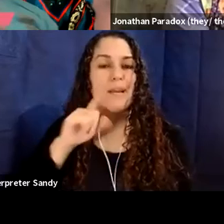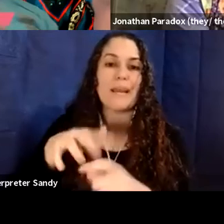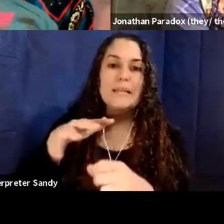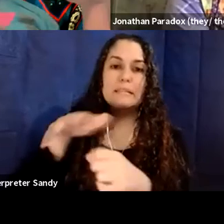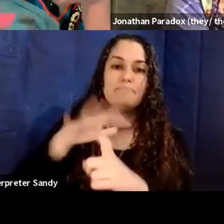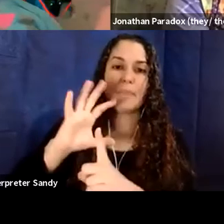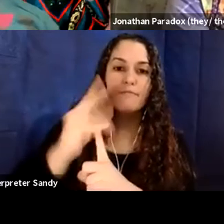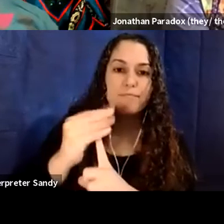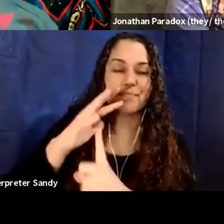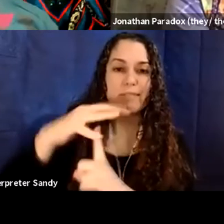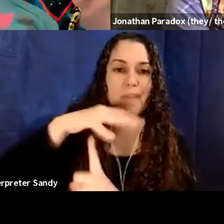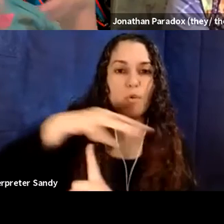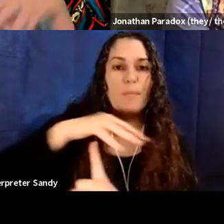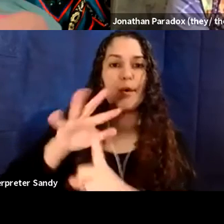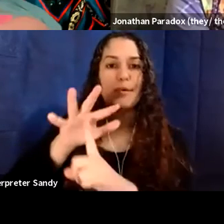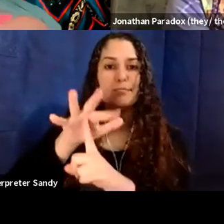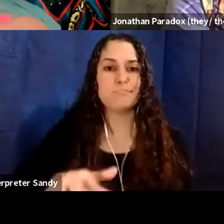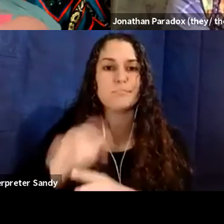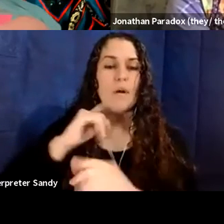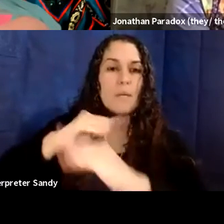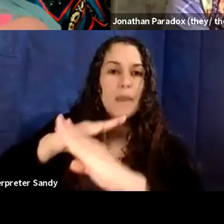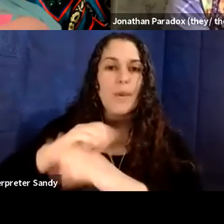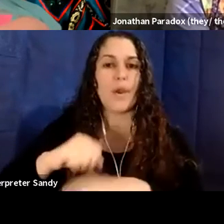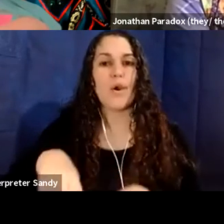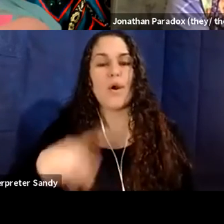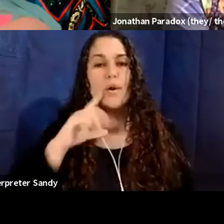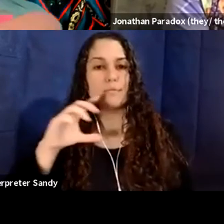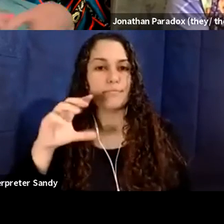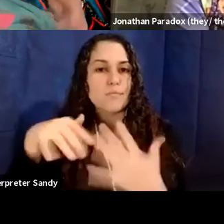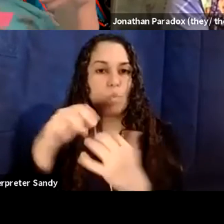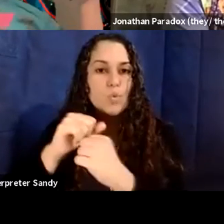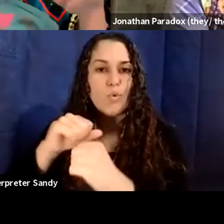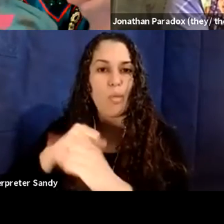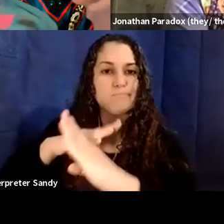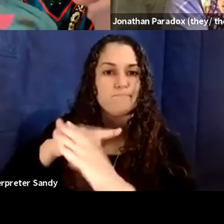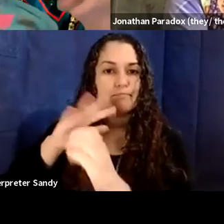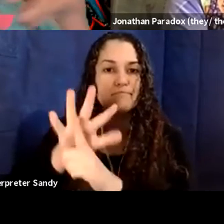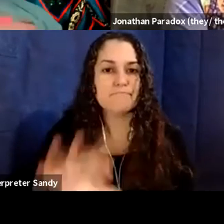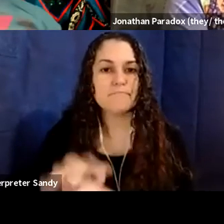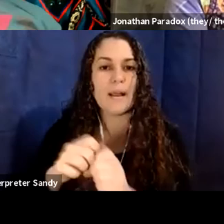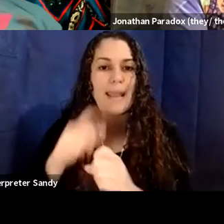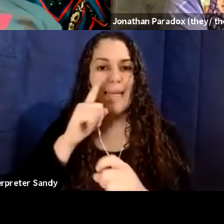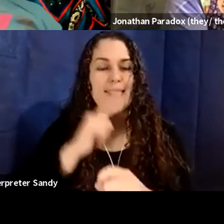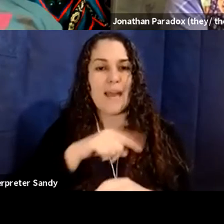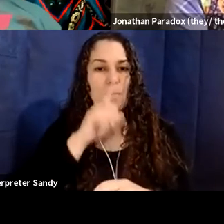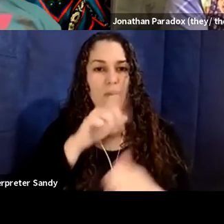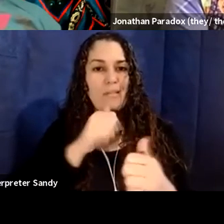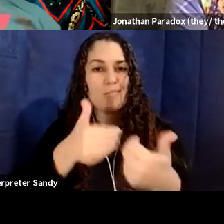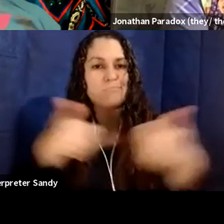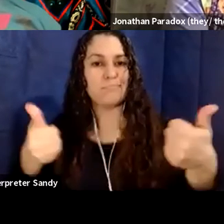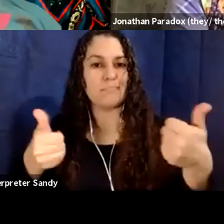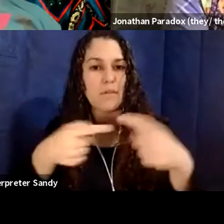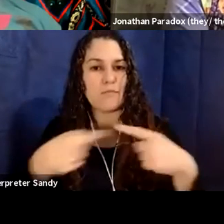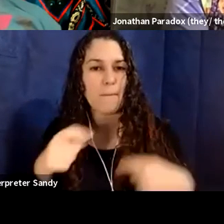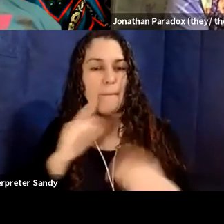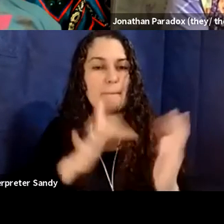barrier, attitudinal barrier, um, and that it resists the medical model that says I have to give a